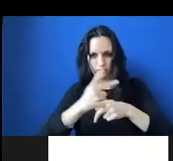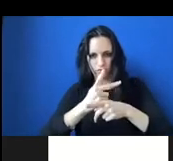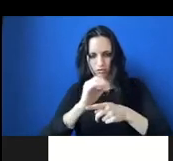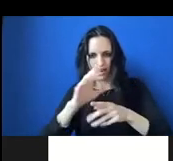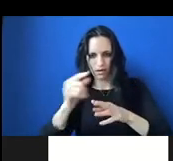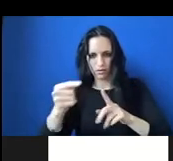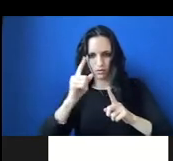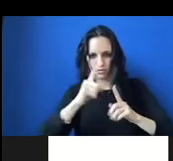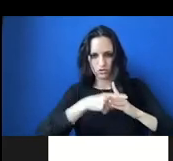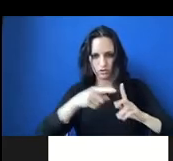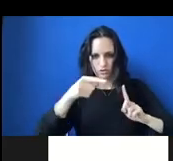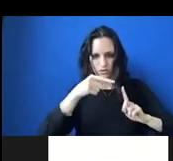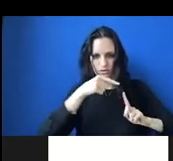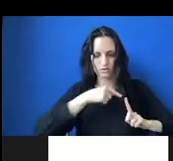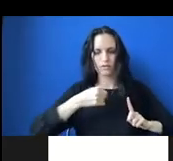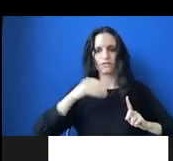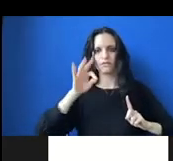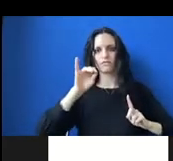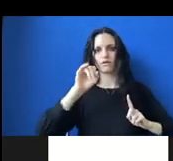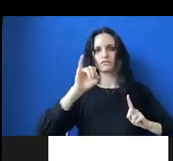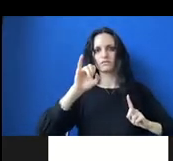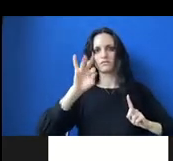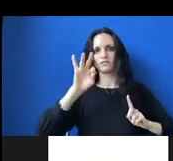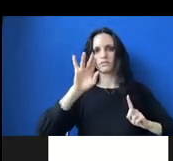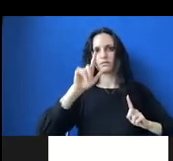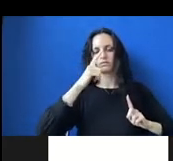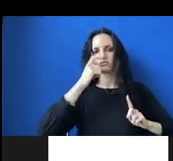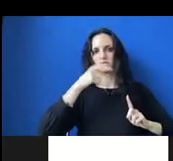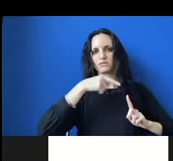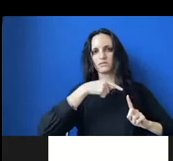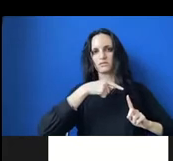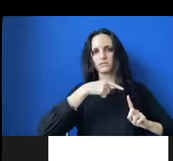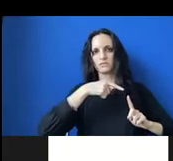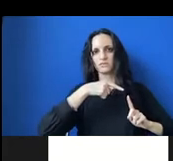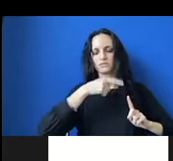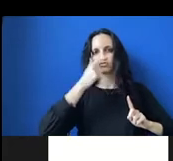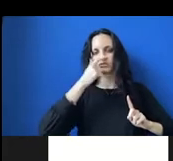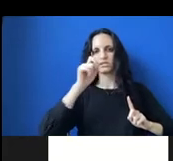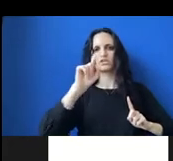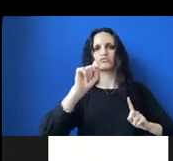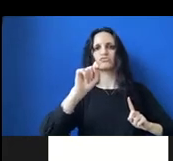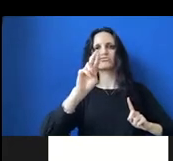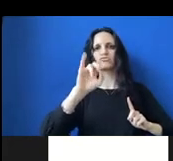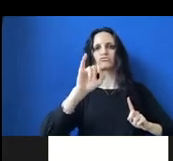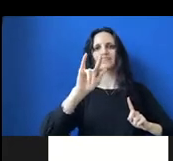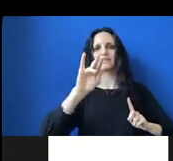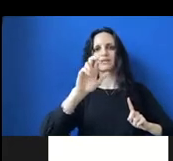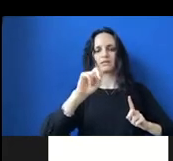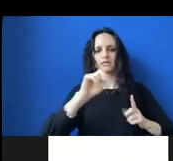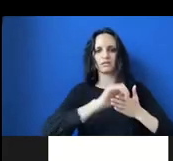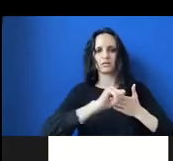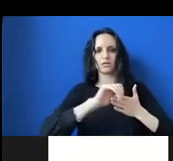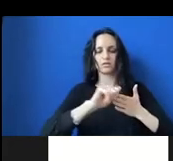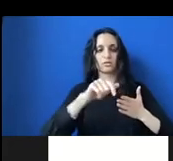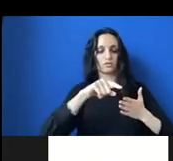fossil fuel interests, that have a lot of interest in terms of trillions of dollars left in the ground of fossil fuels to burn that we